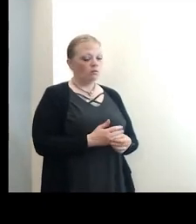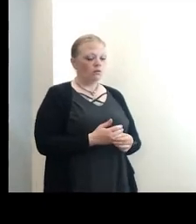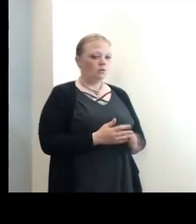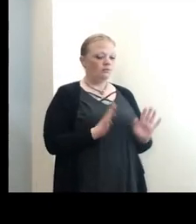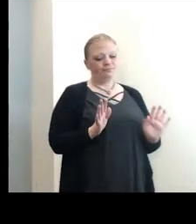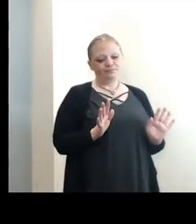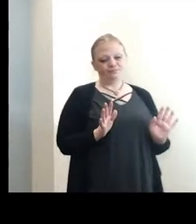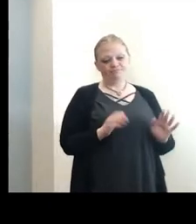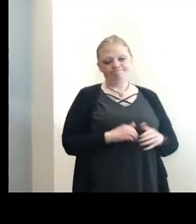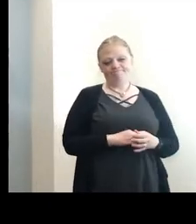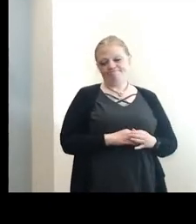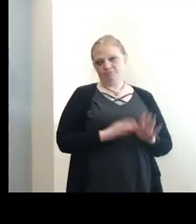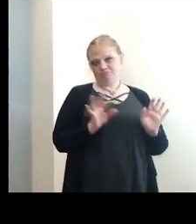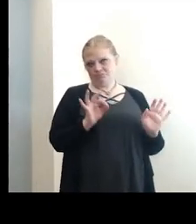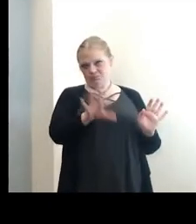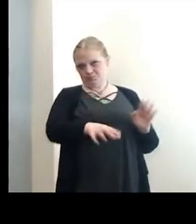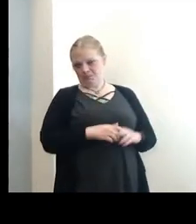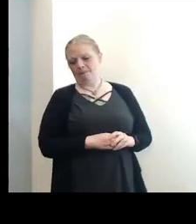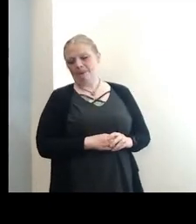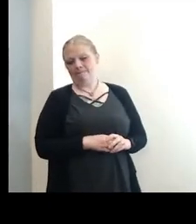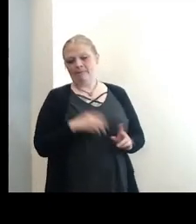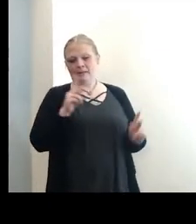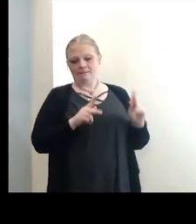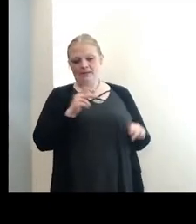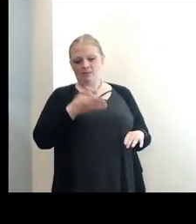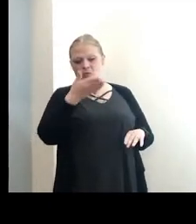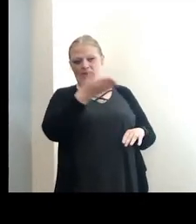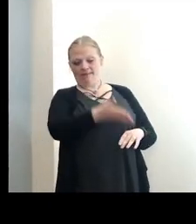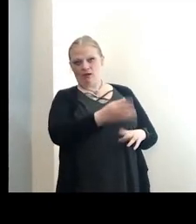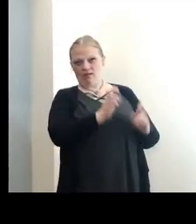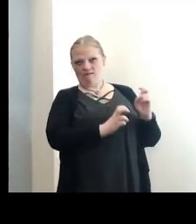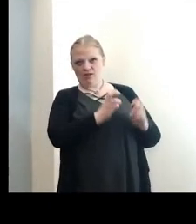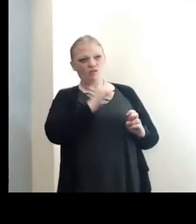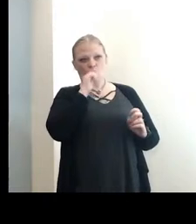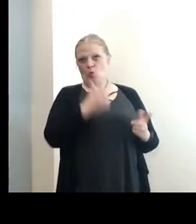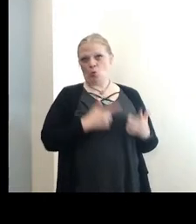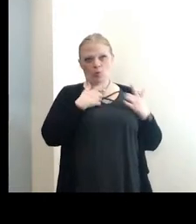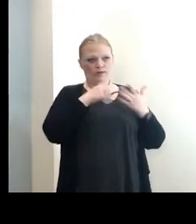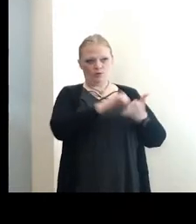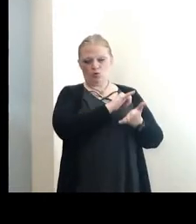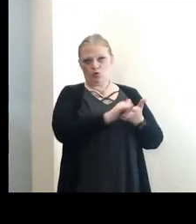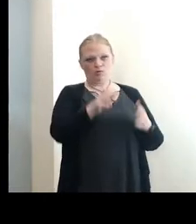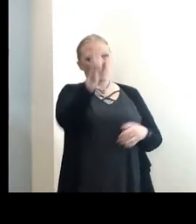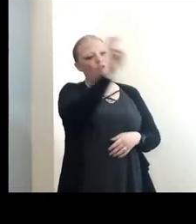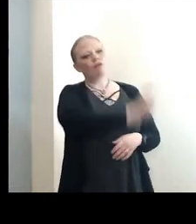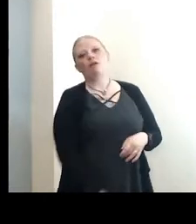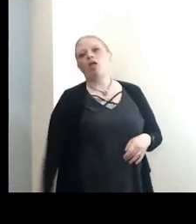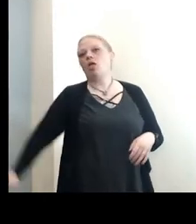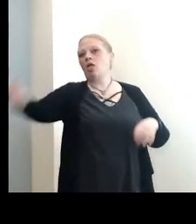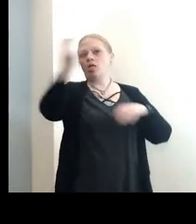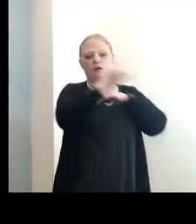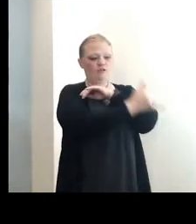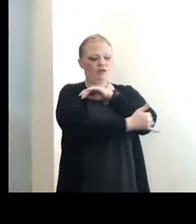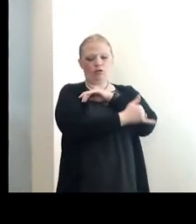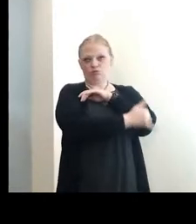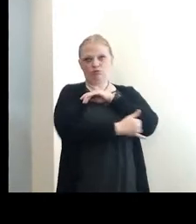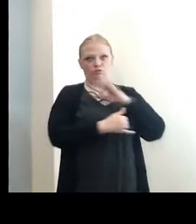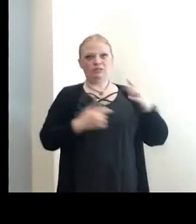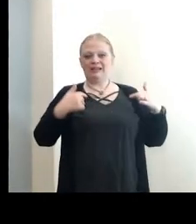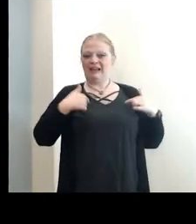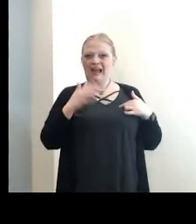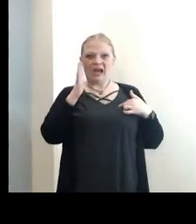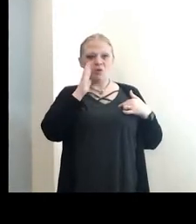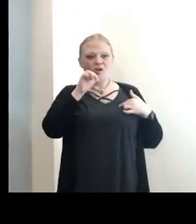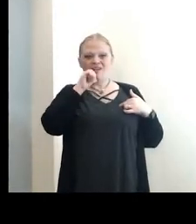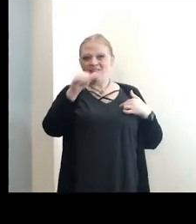Let's put it this way, Jeff. There's going to be people at that fair who do not live in New York, who travel all across the country. I would not set foot in the fair